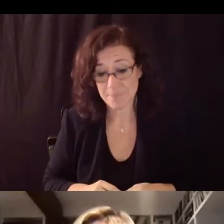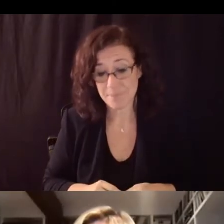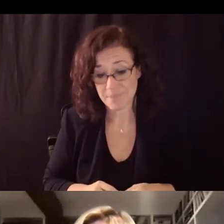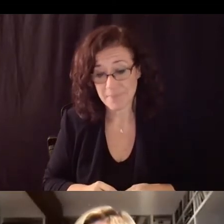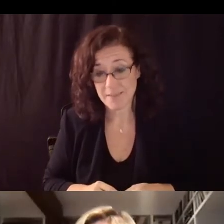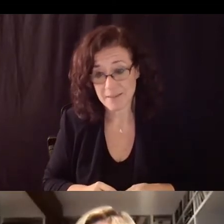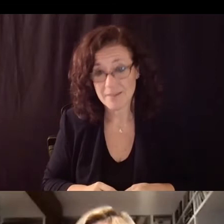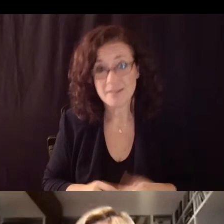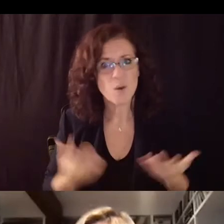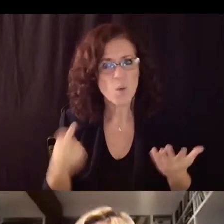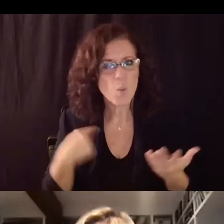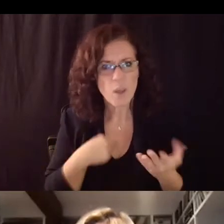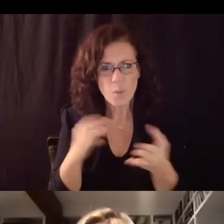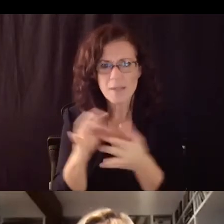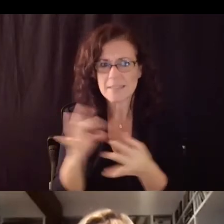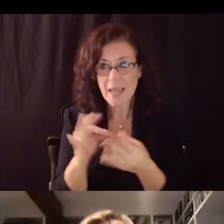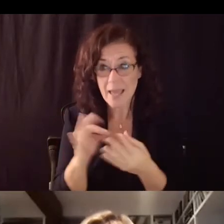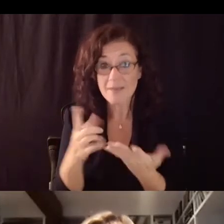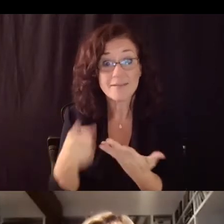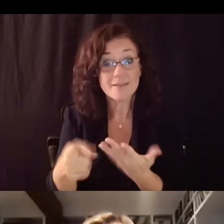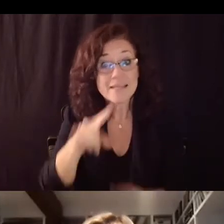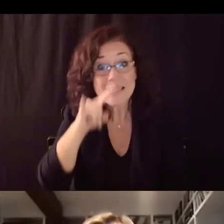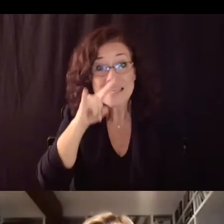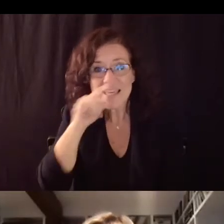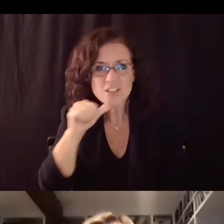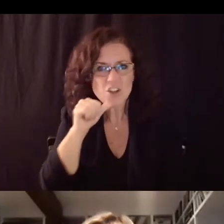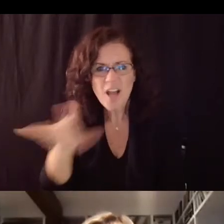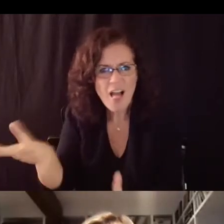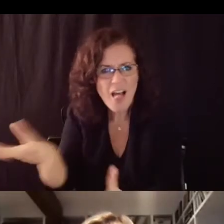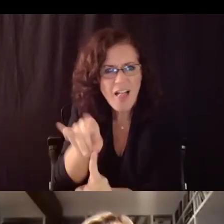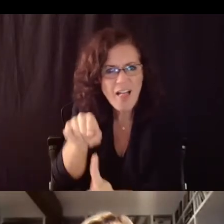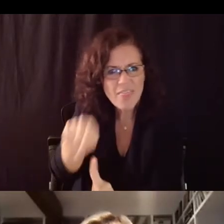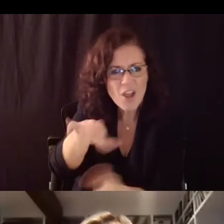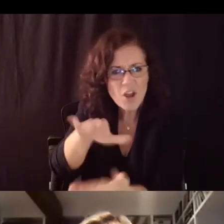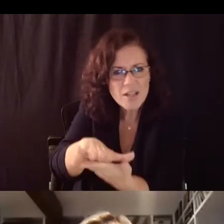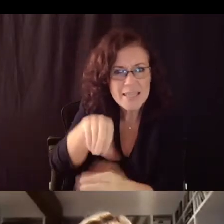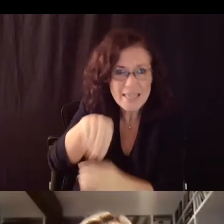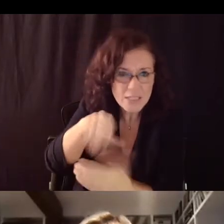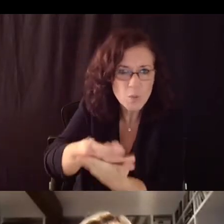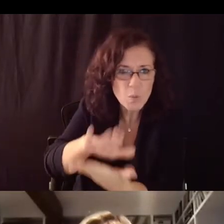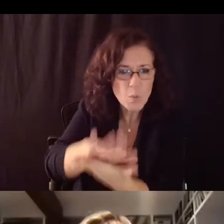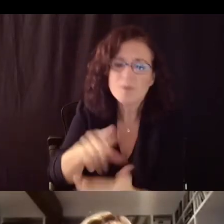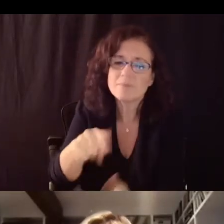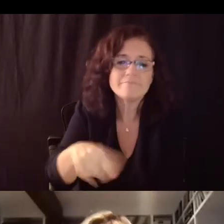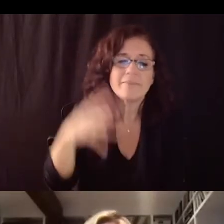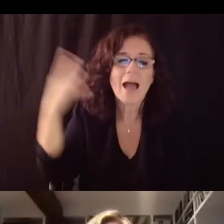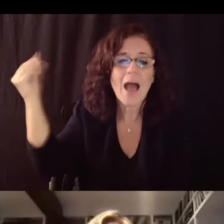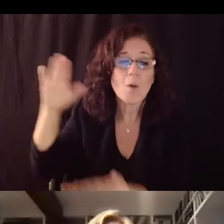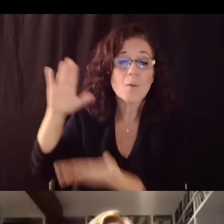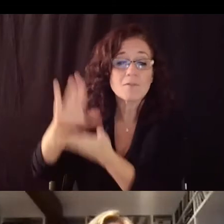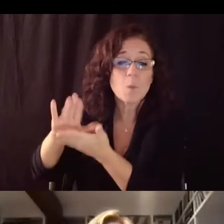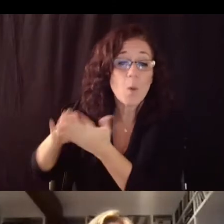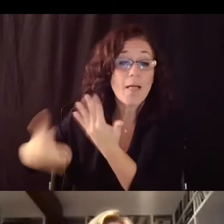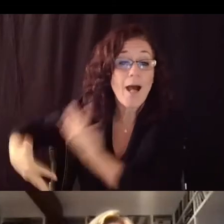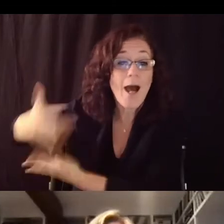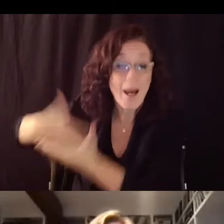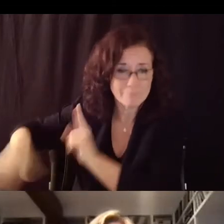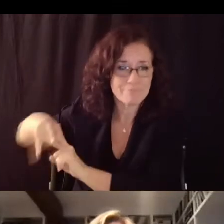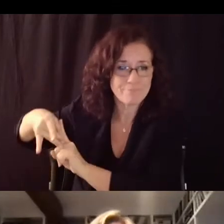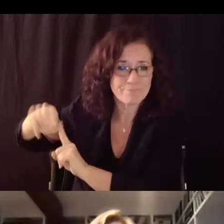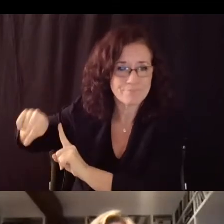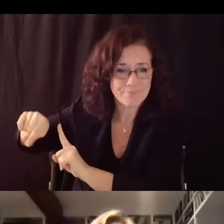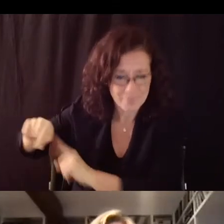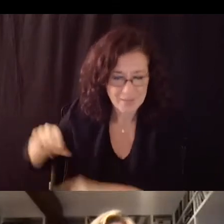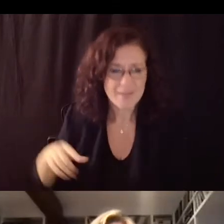contracting it you know it's mostly in the community it's not in our schools it's in the community and so how are we then addressing getting the